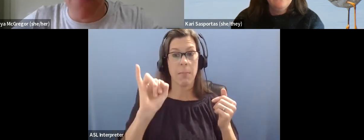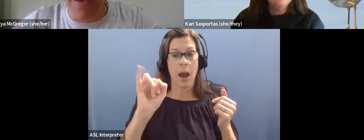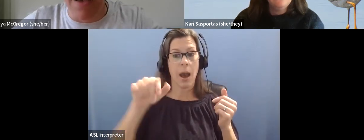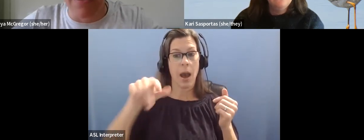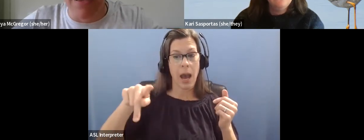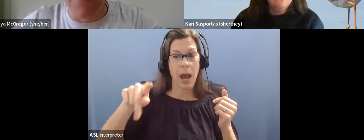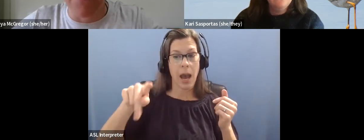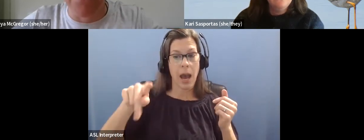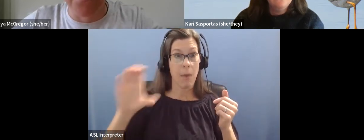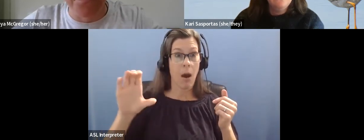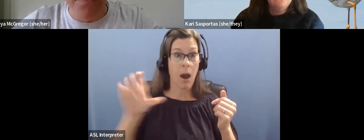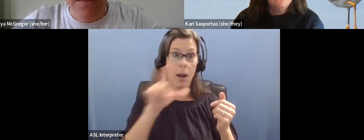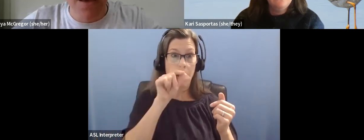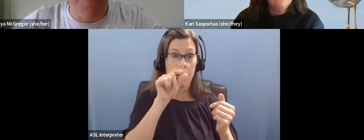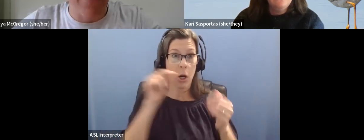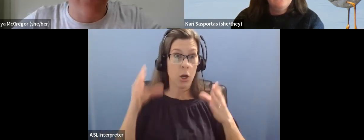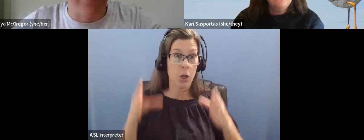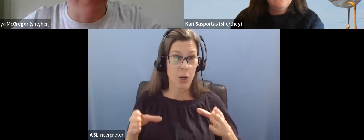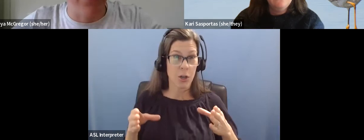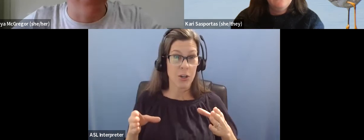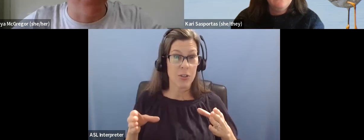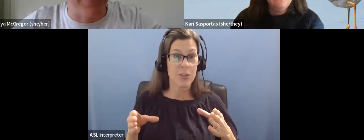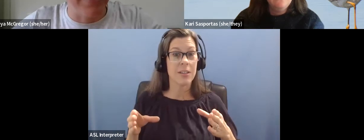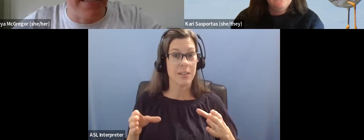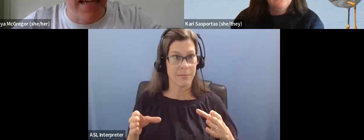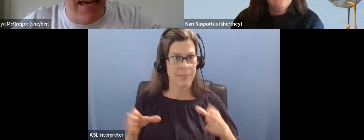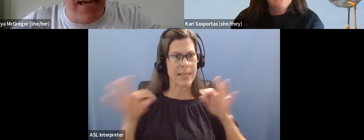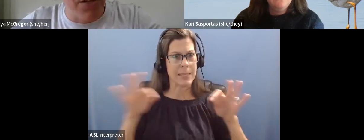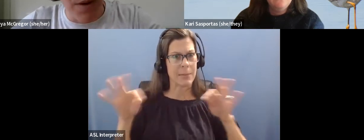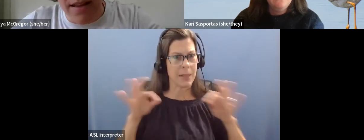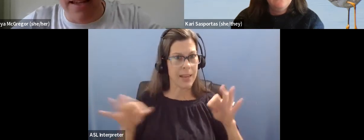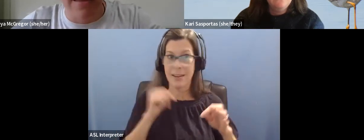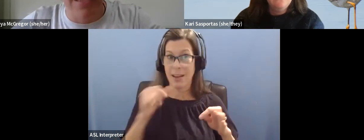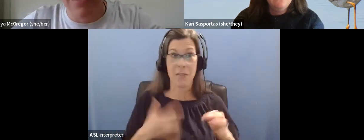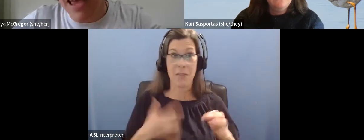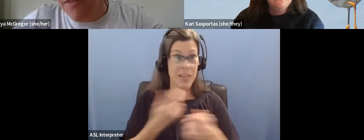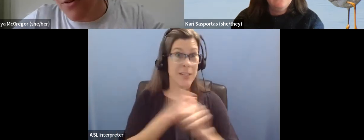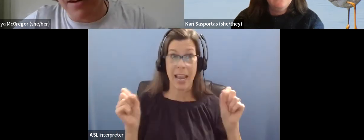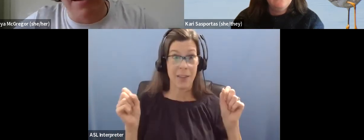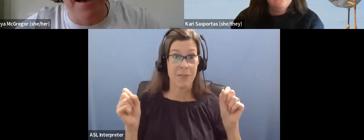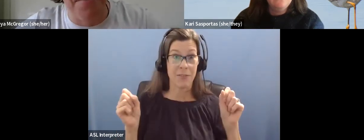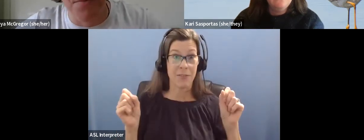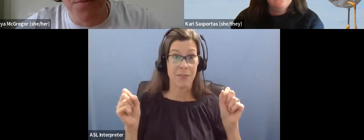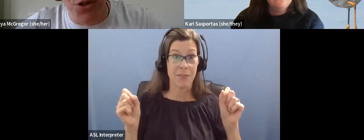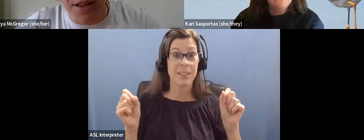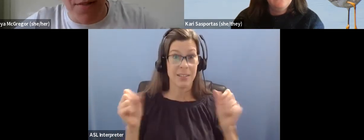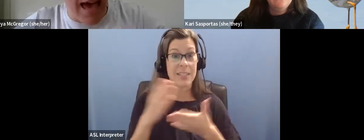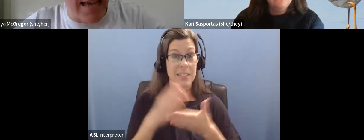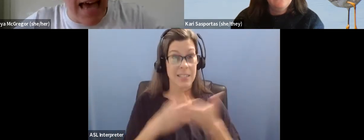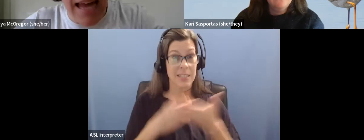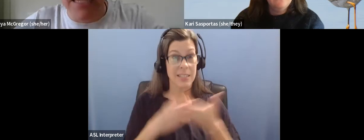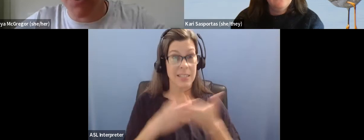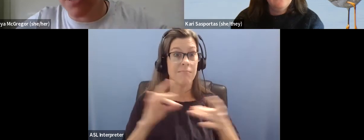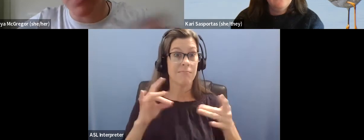about, um, about feeling unsafe in different places as well. And, and, and everyone, um, surely